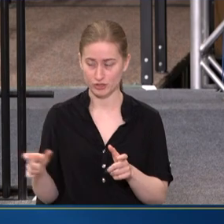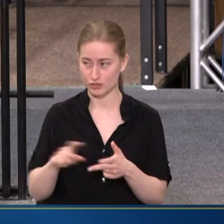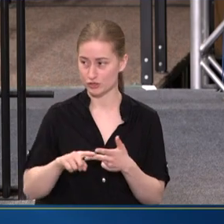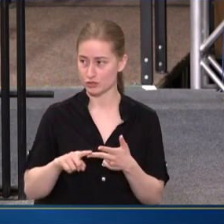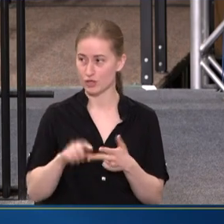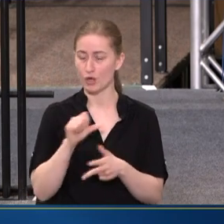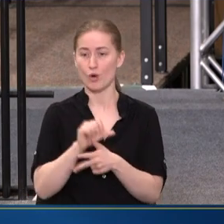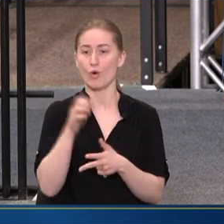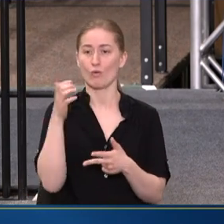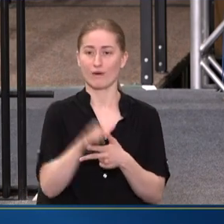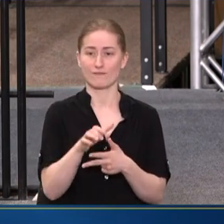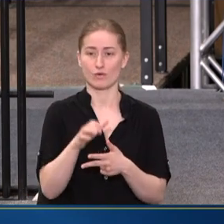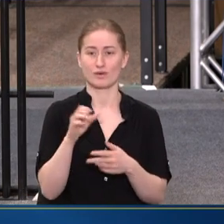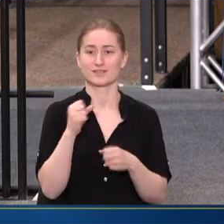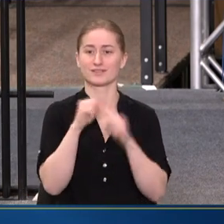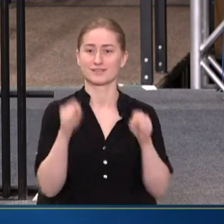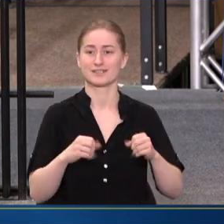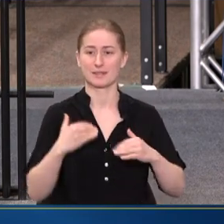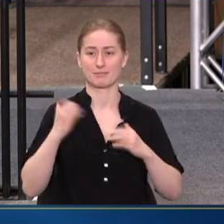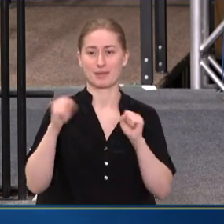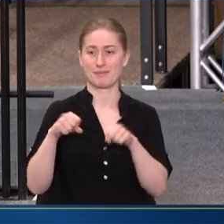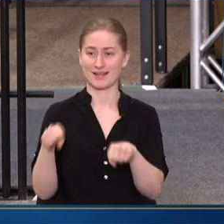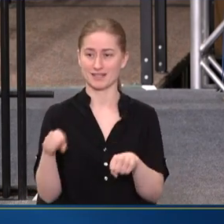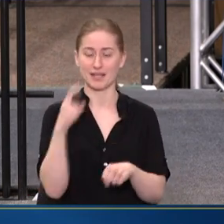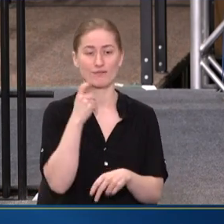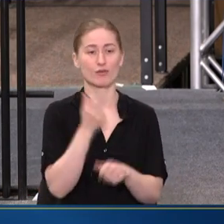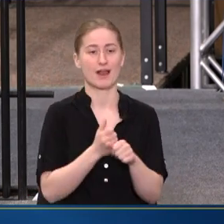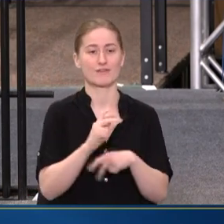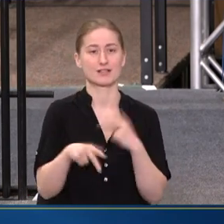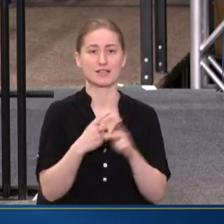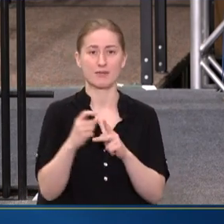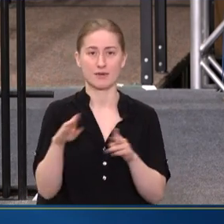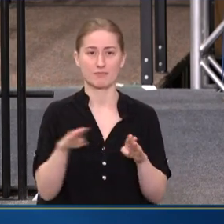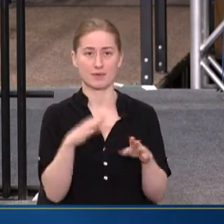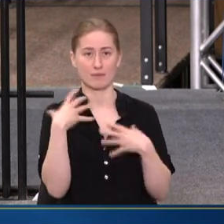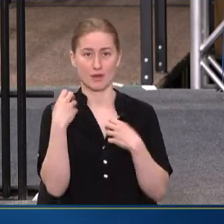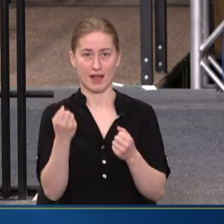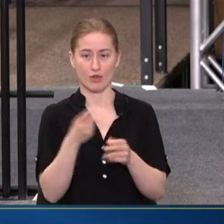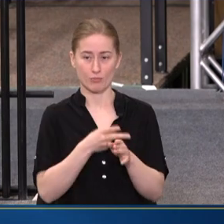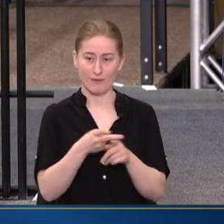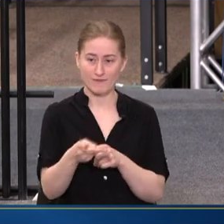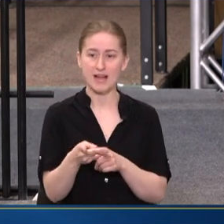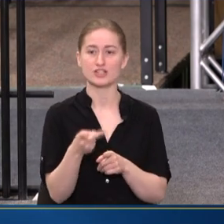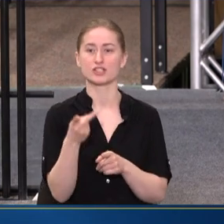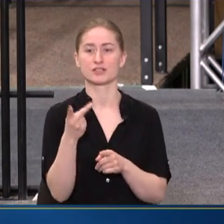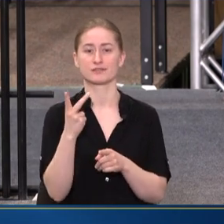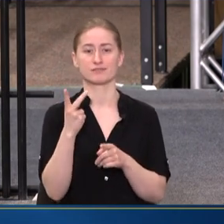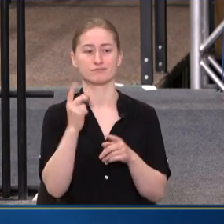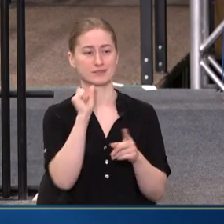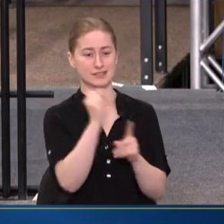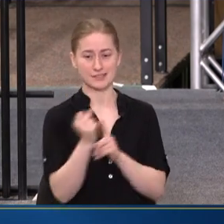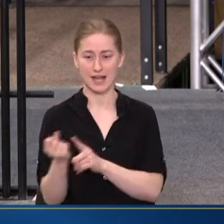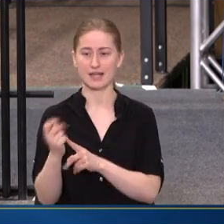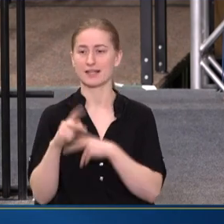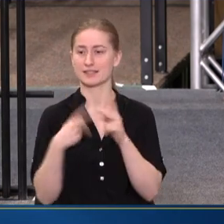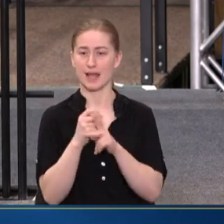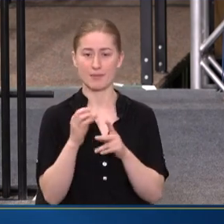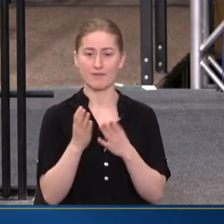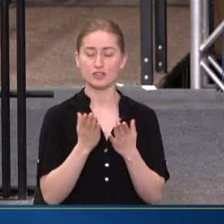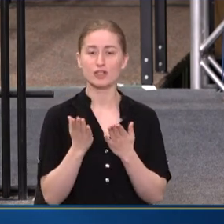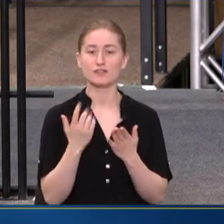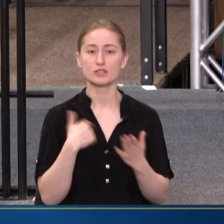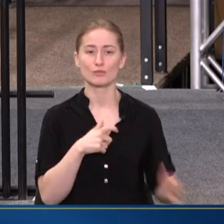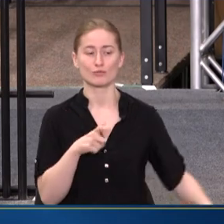WORKFORCE AND SYSTEM CAPACITY. FOR EVERY TYPE OF BEHAVIORAL HEALTH PROFESSION AND SETTING AND TYPE OF SERVICE,